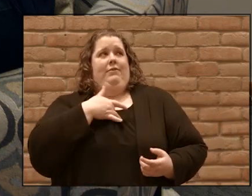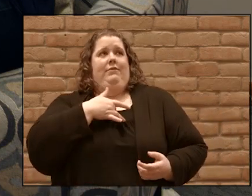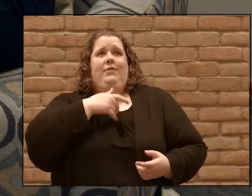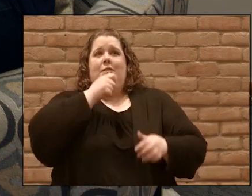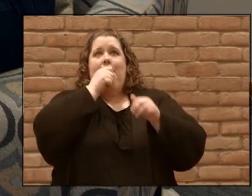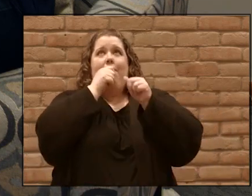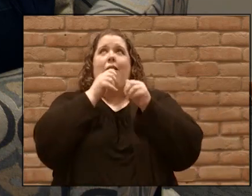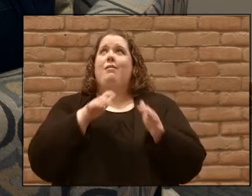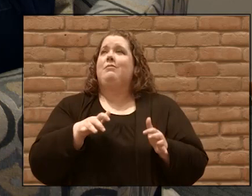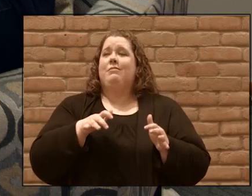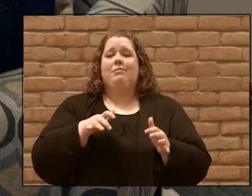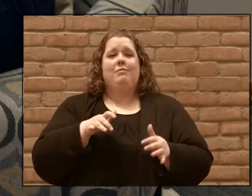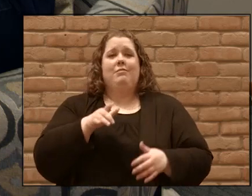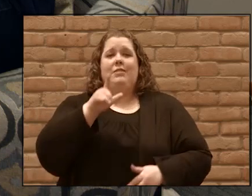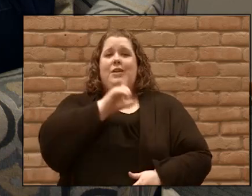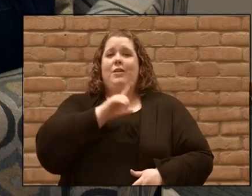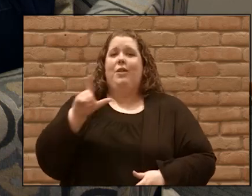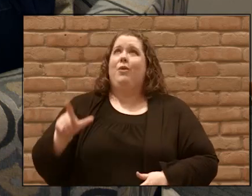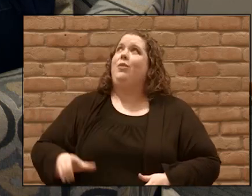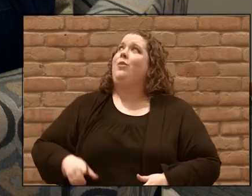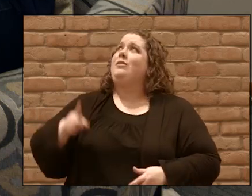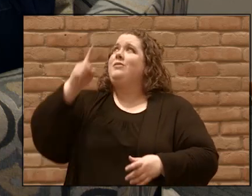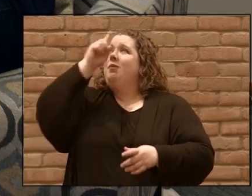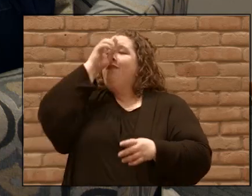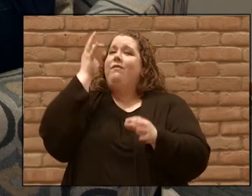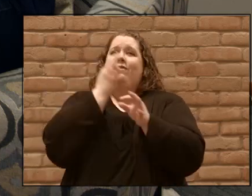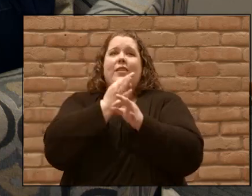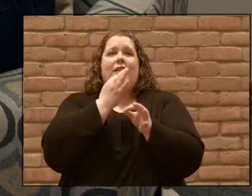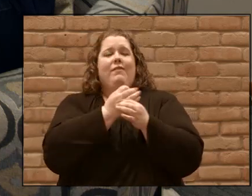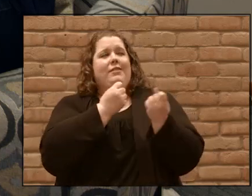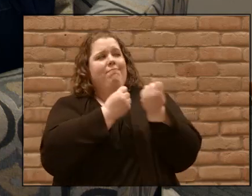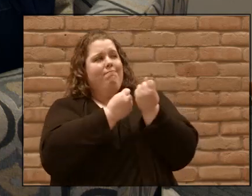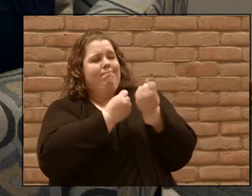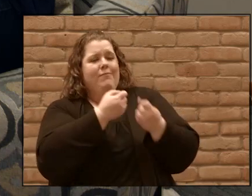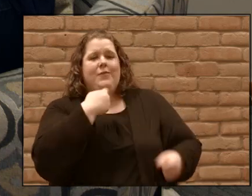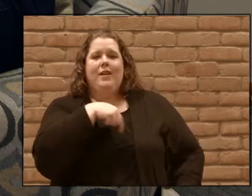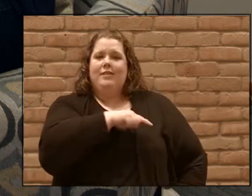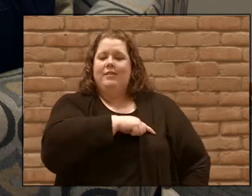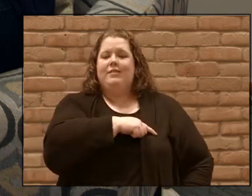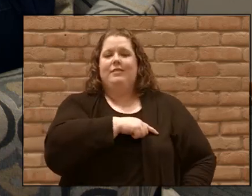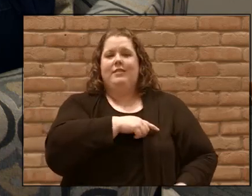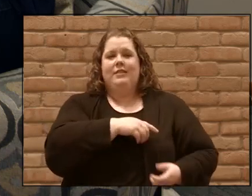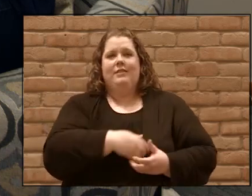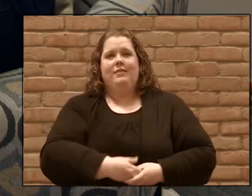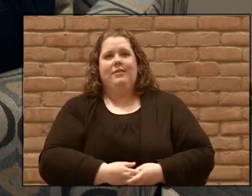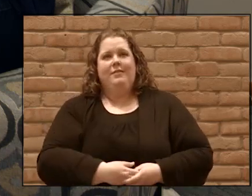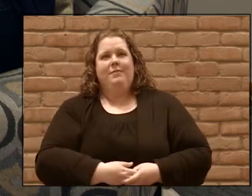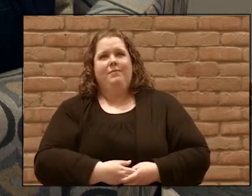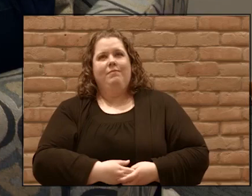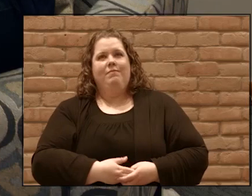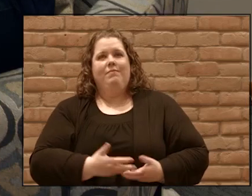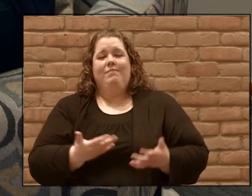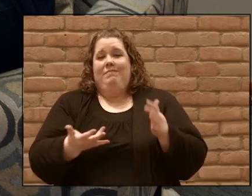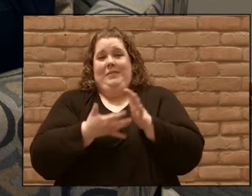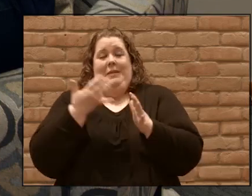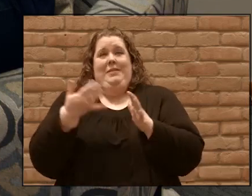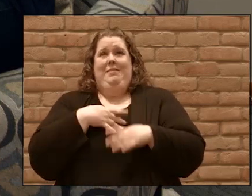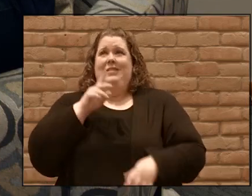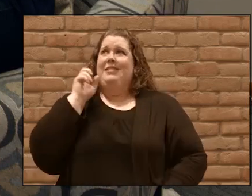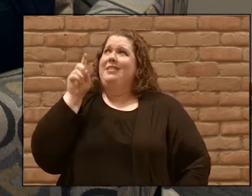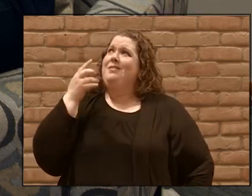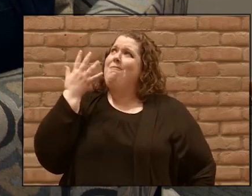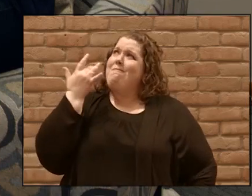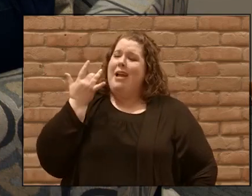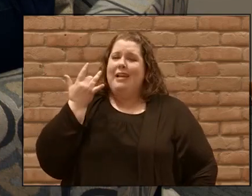so faithful to us and sometimes you kind of ask why I mean